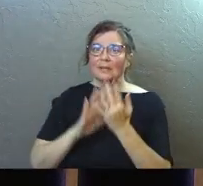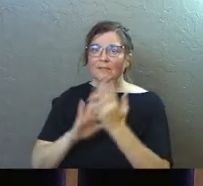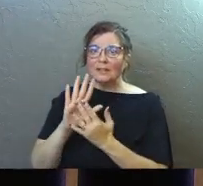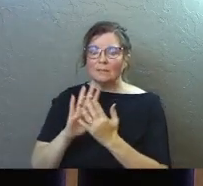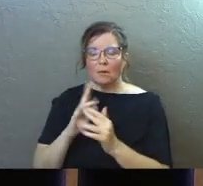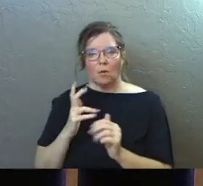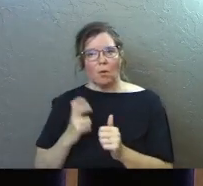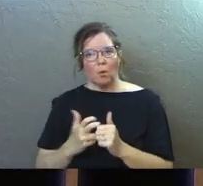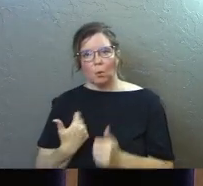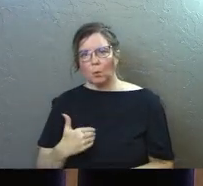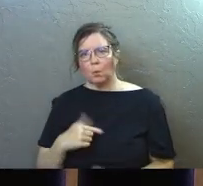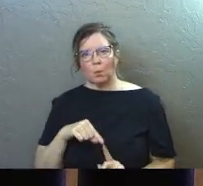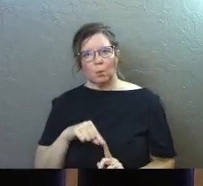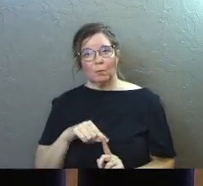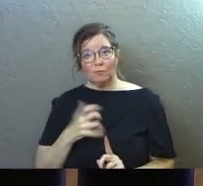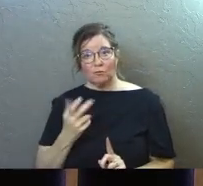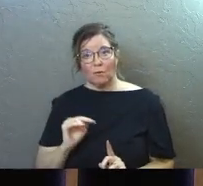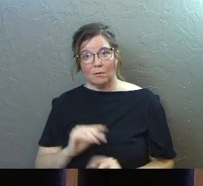Hard. It had to be so hard.